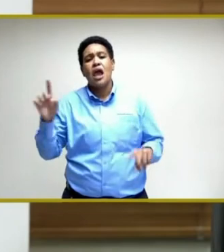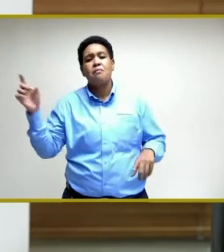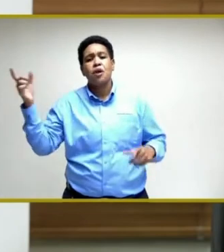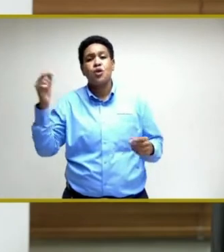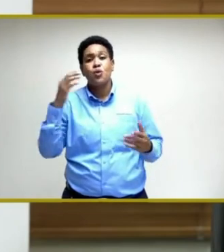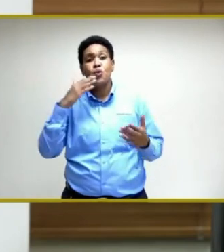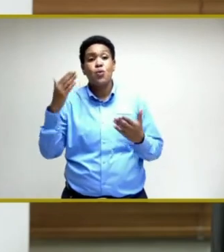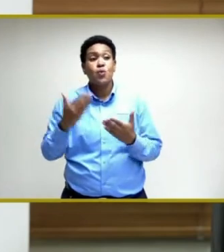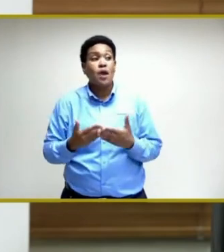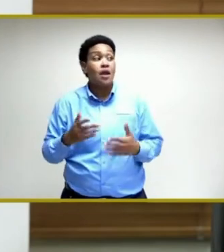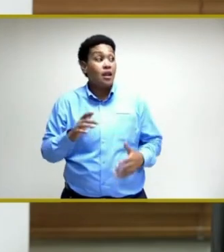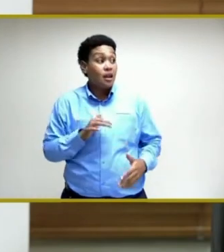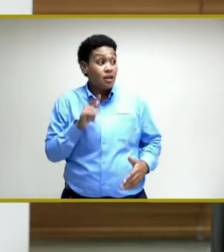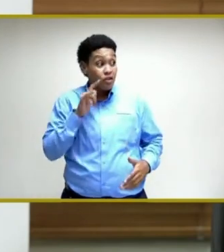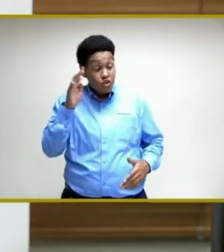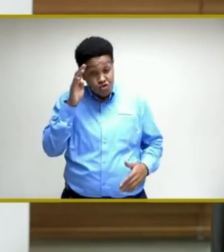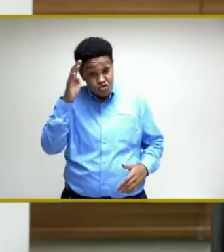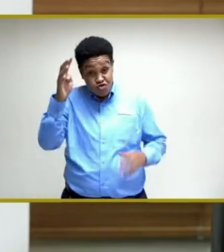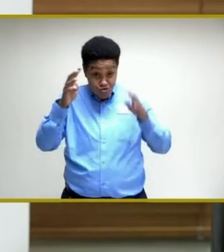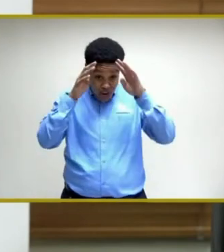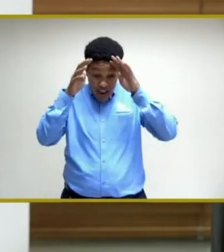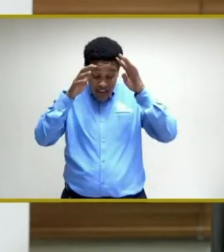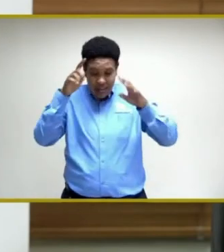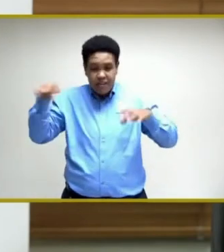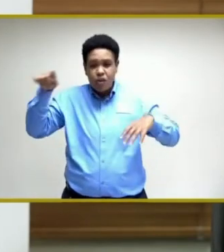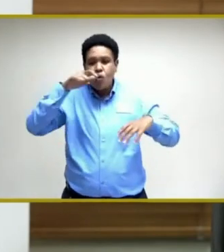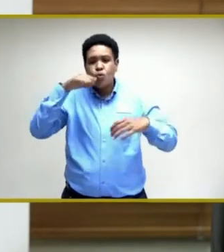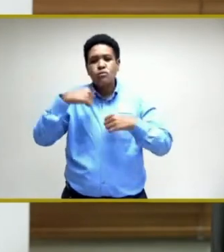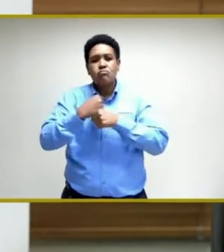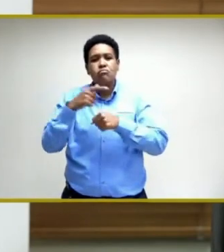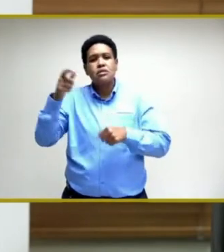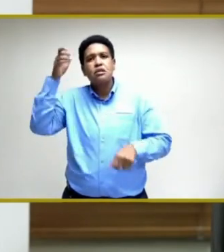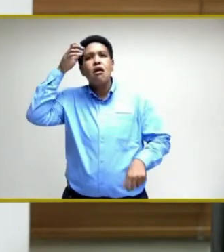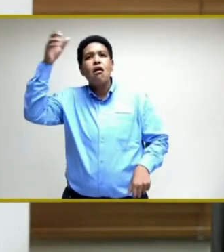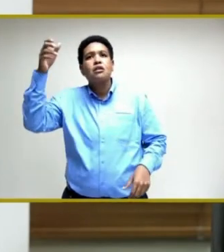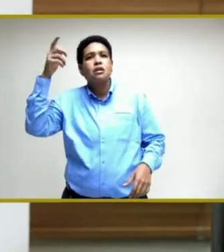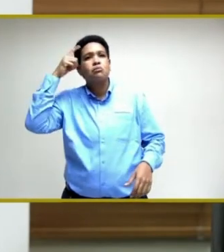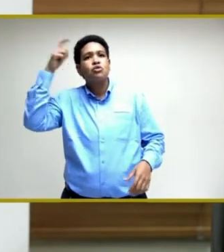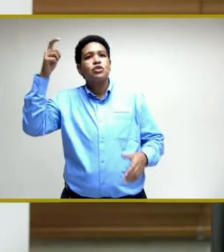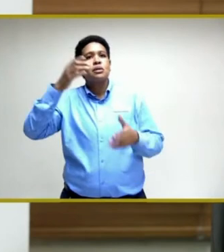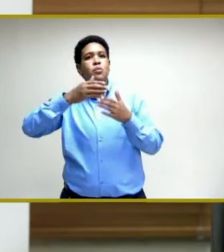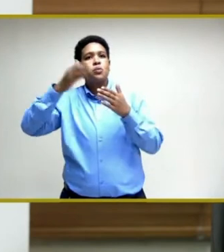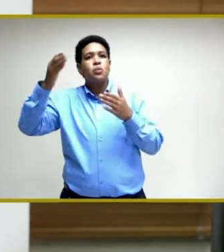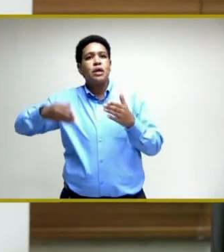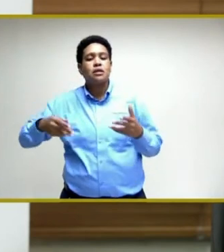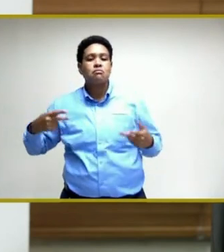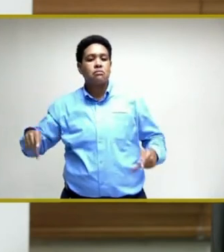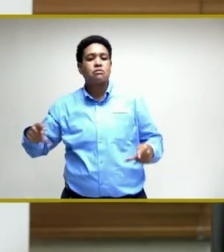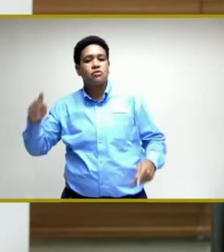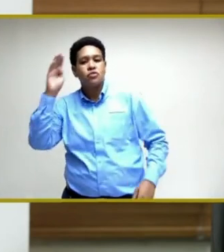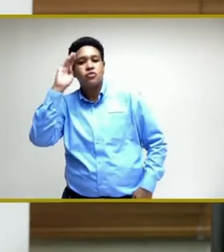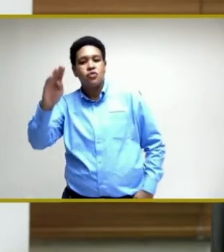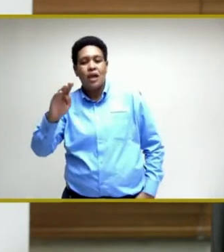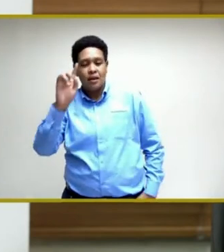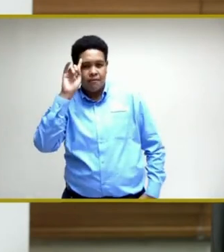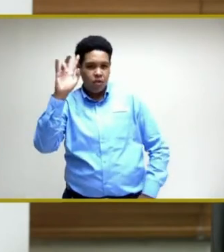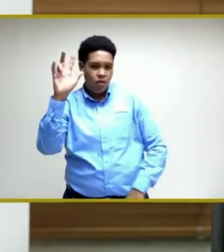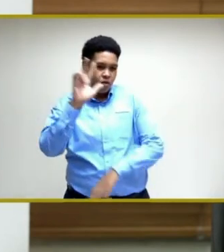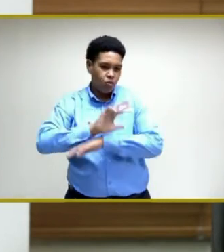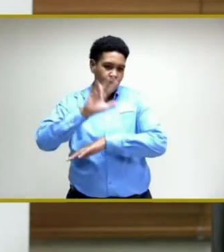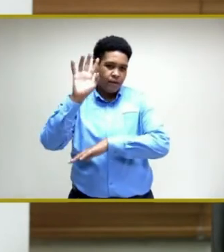do well. And credit to the creativity of those who have created this concept. But the reality is